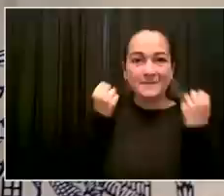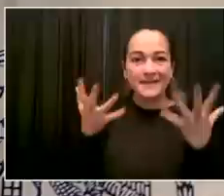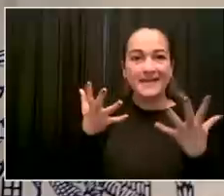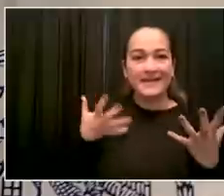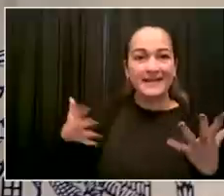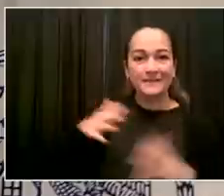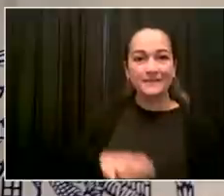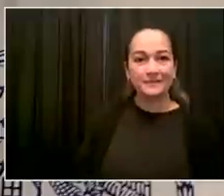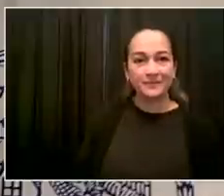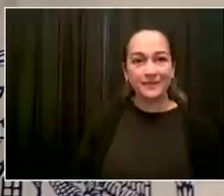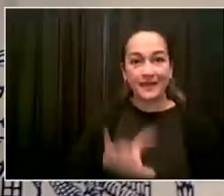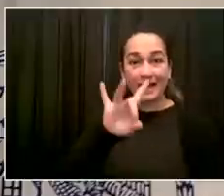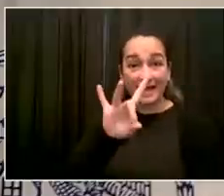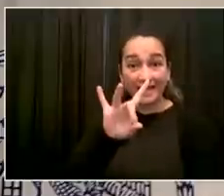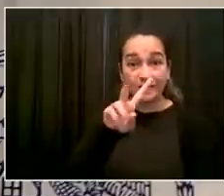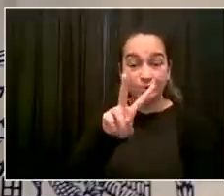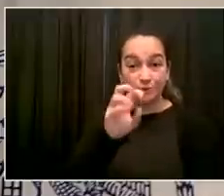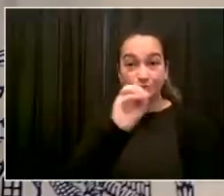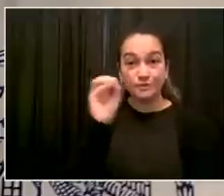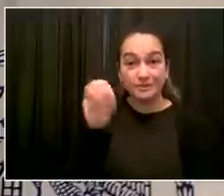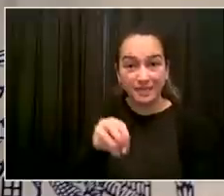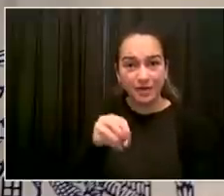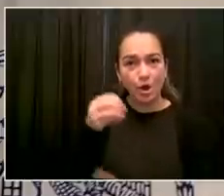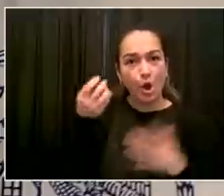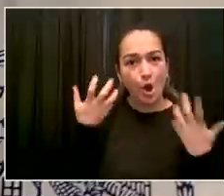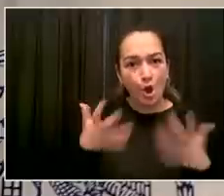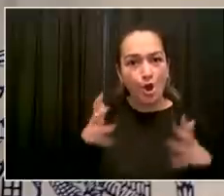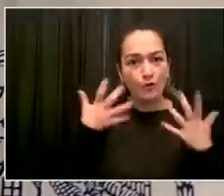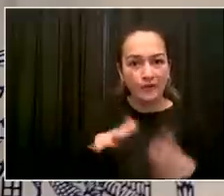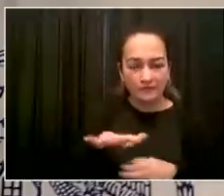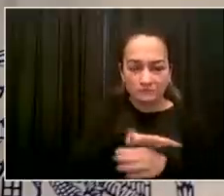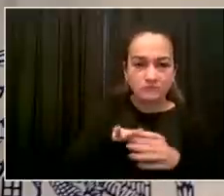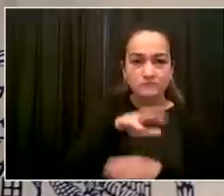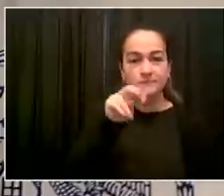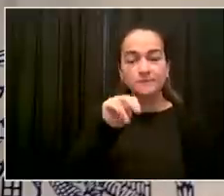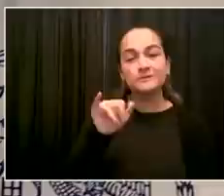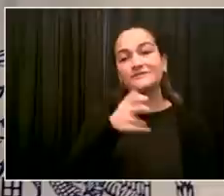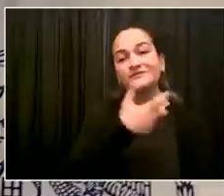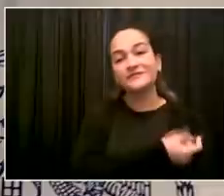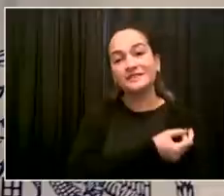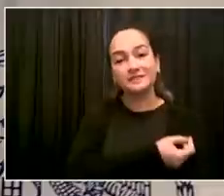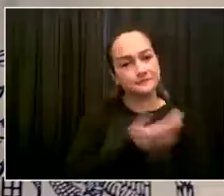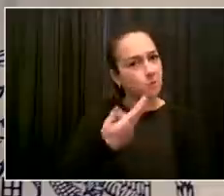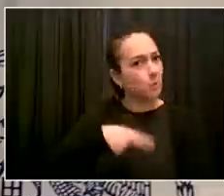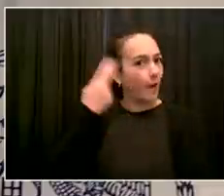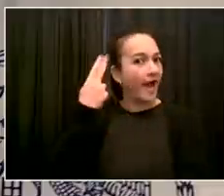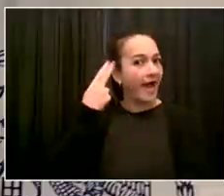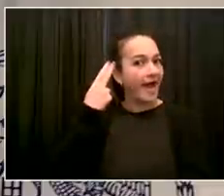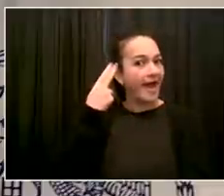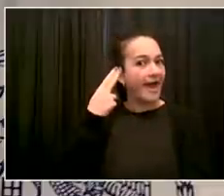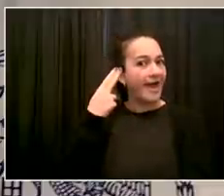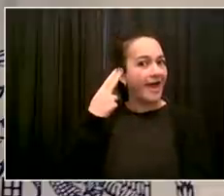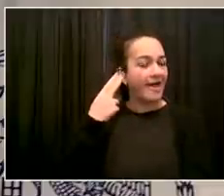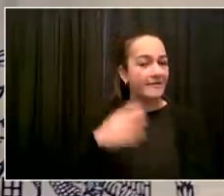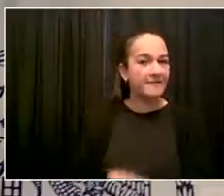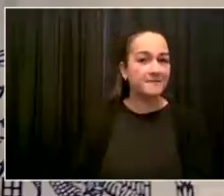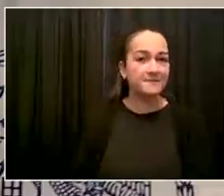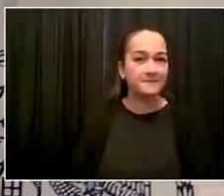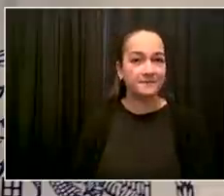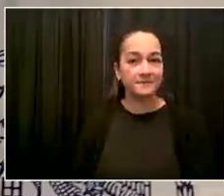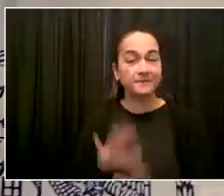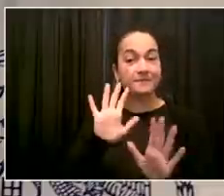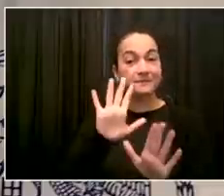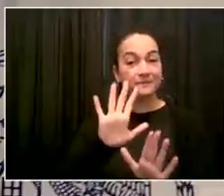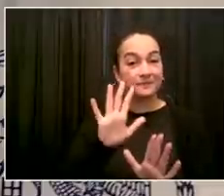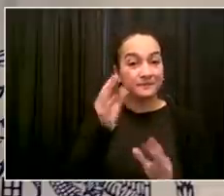Andrew. When else have you ever seen 82 percent of New Yorkers agree on anything? So this is a staggering figure in Staten Island, all